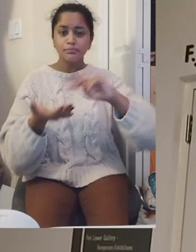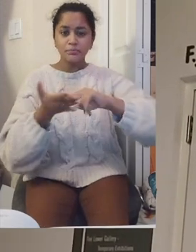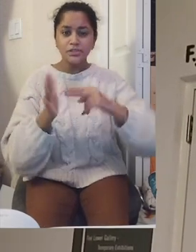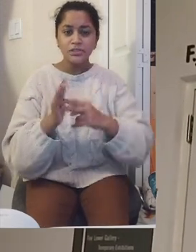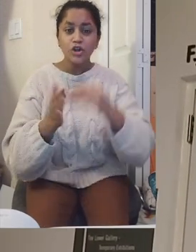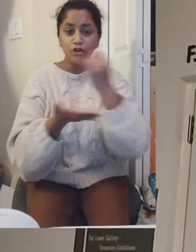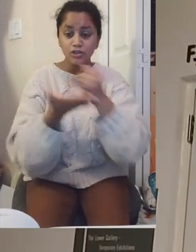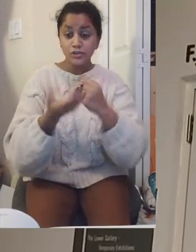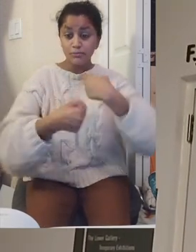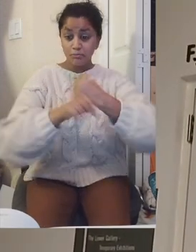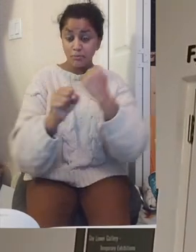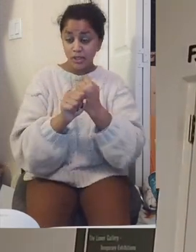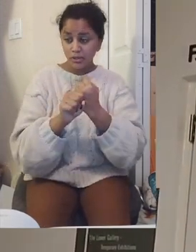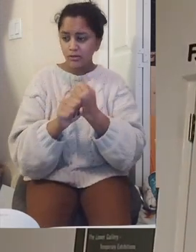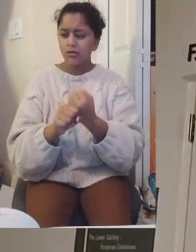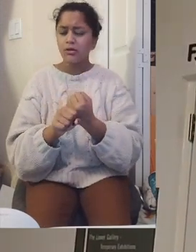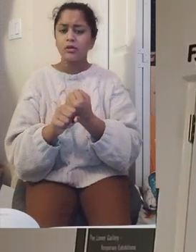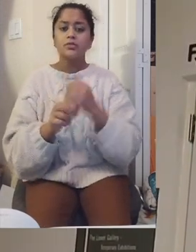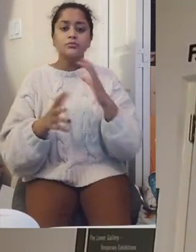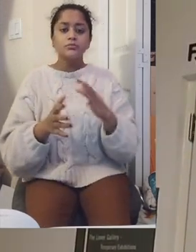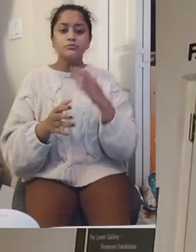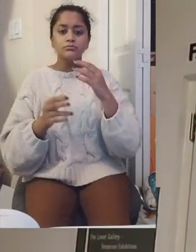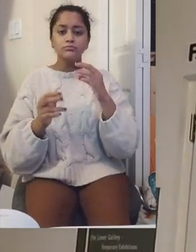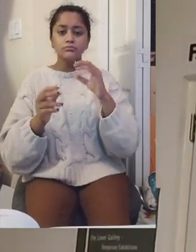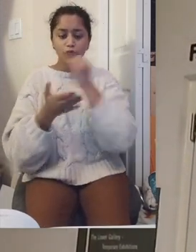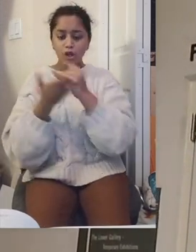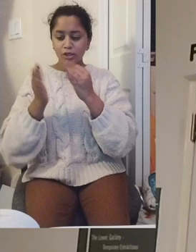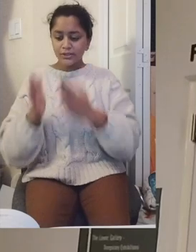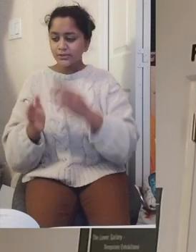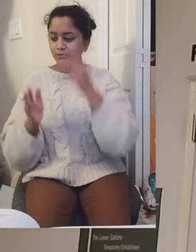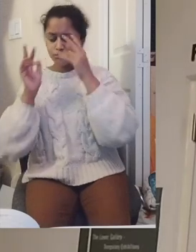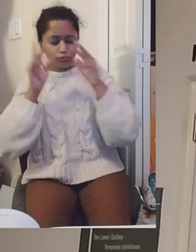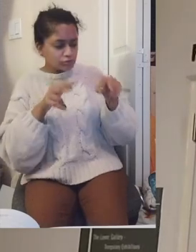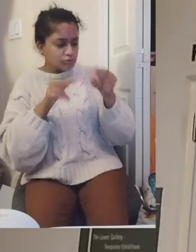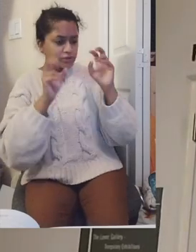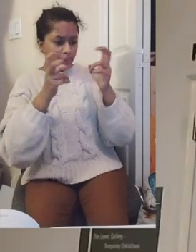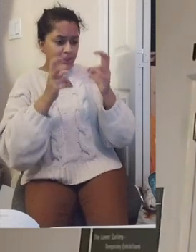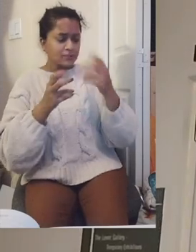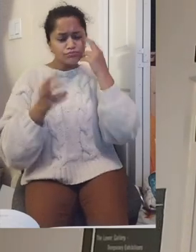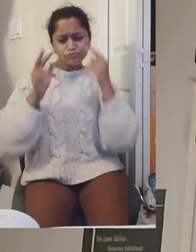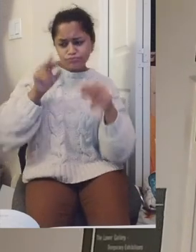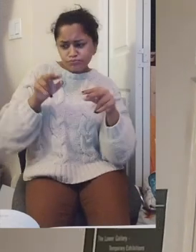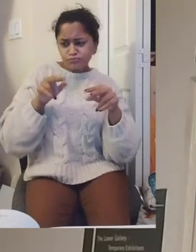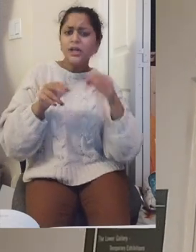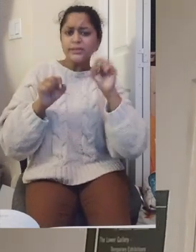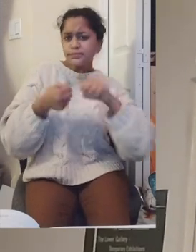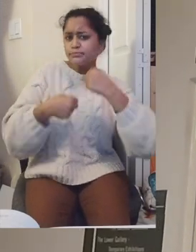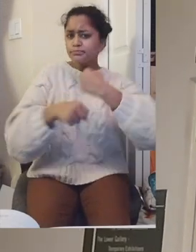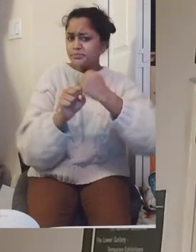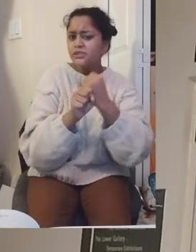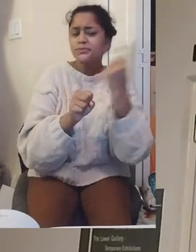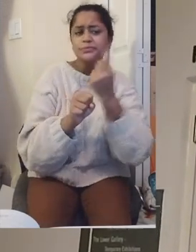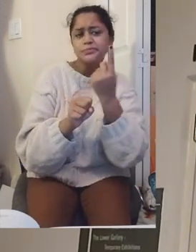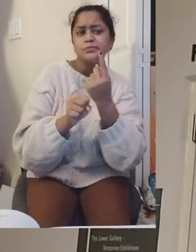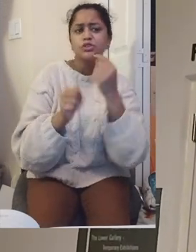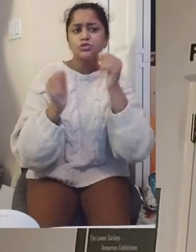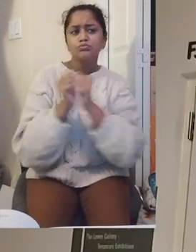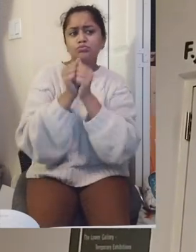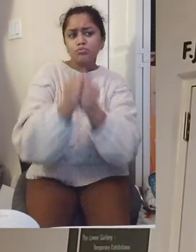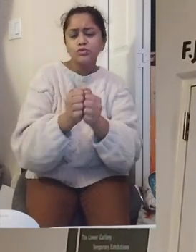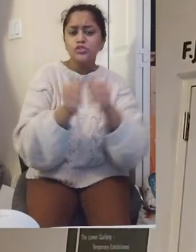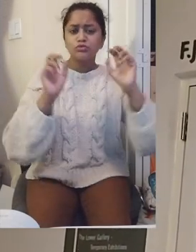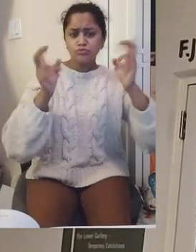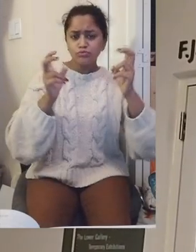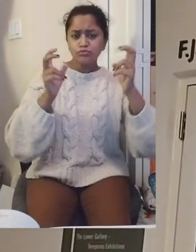So that means the artists made them. They looked at the topic of the exhibition. They said, huh, I can actually make something that really goes with this